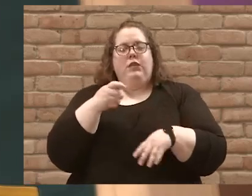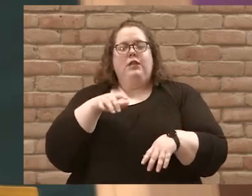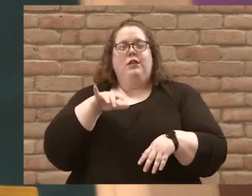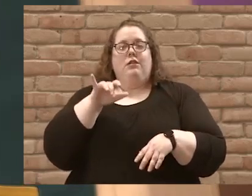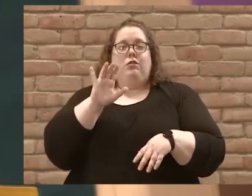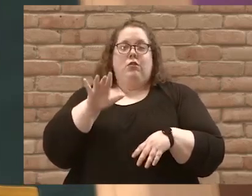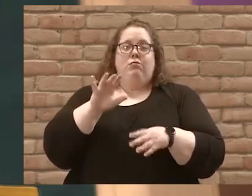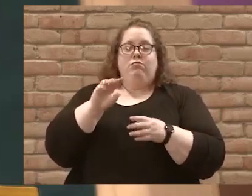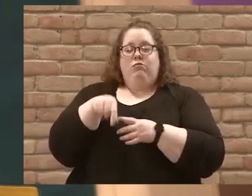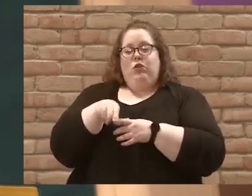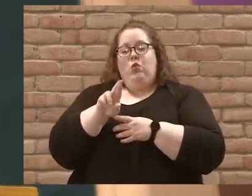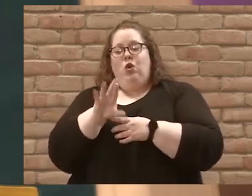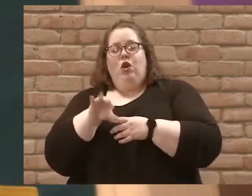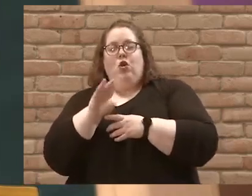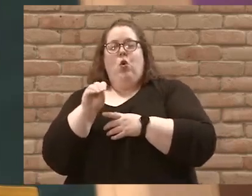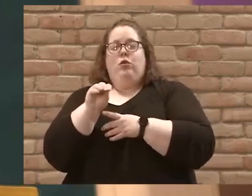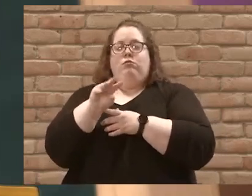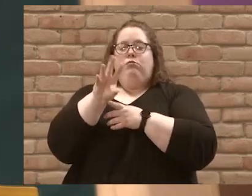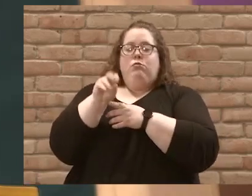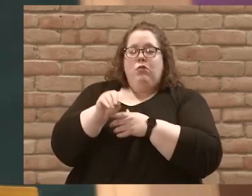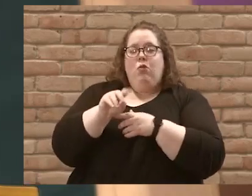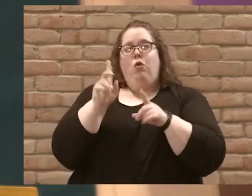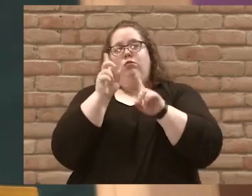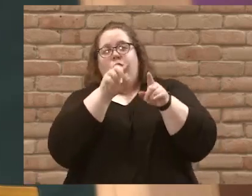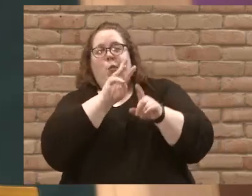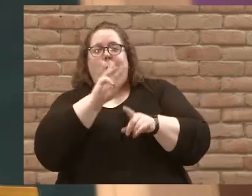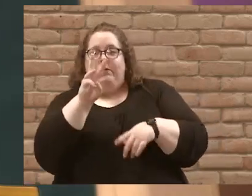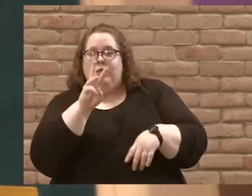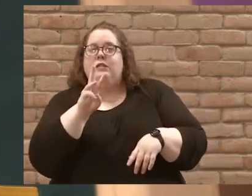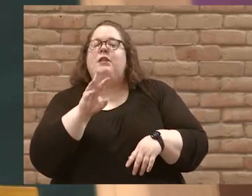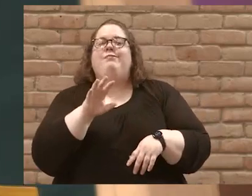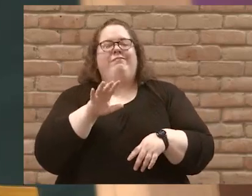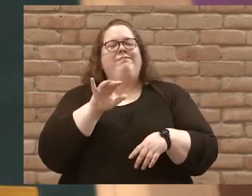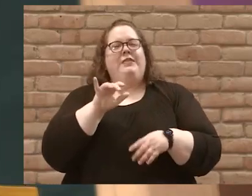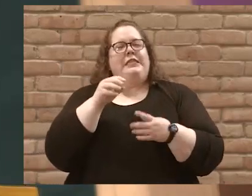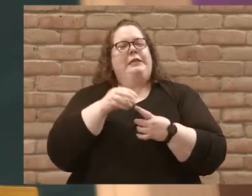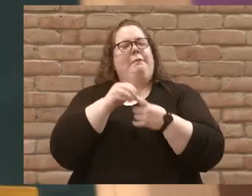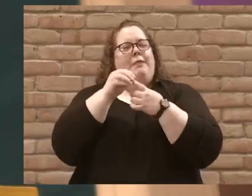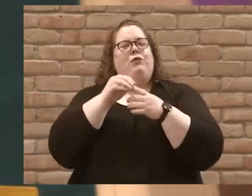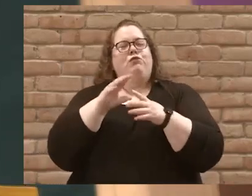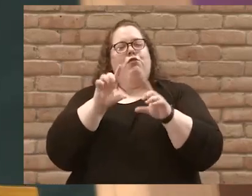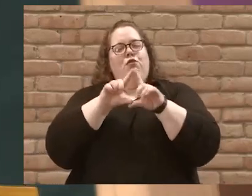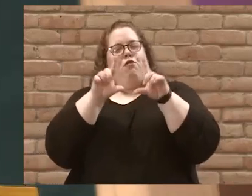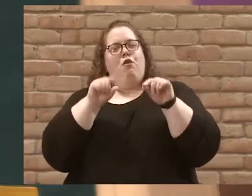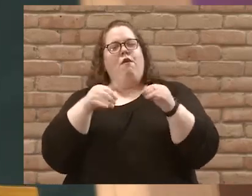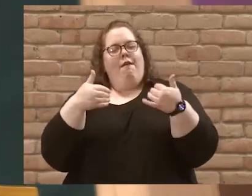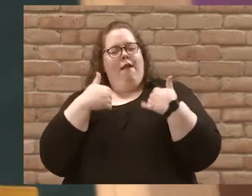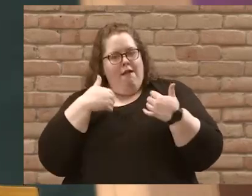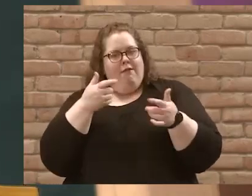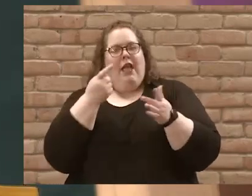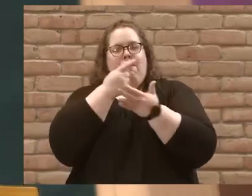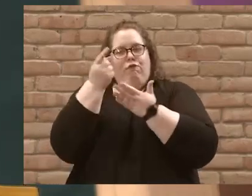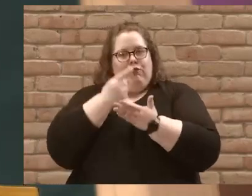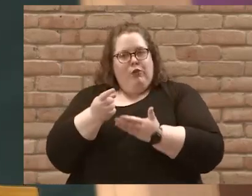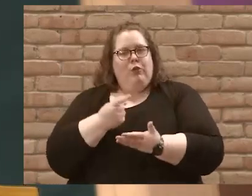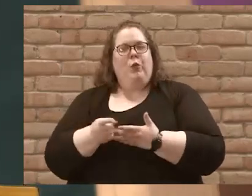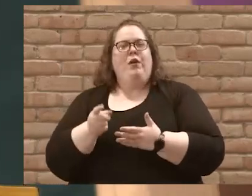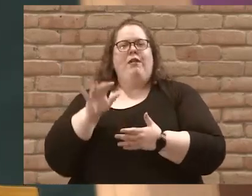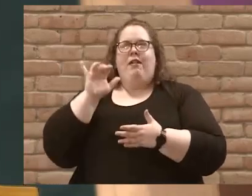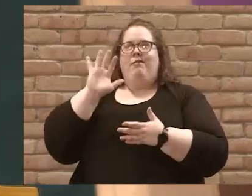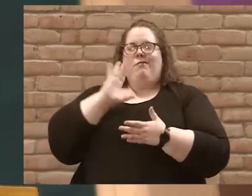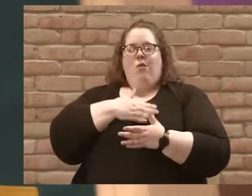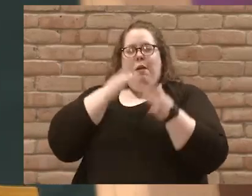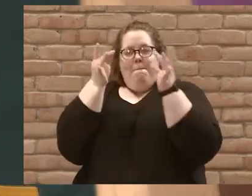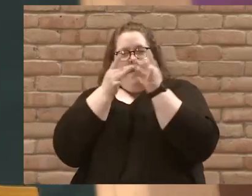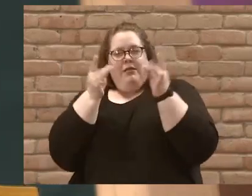code, info.woodburylutheran.org. Each week we have a special Scripture card that takes the message deeper, gives you